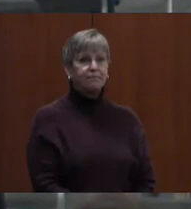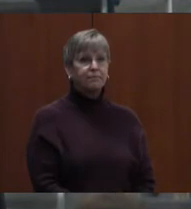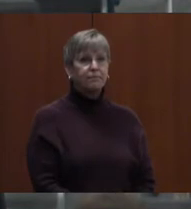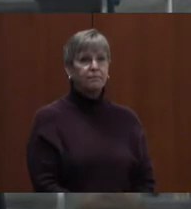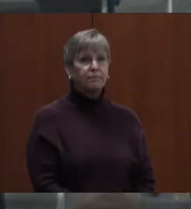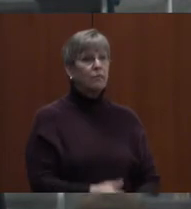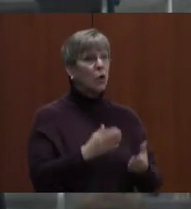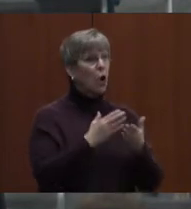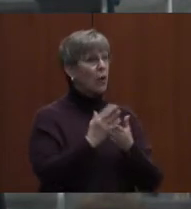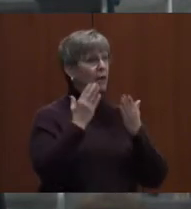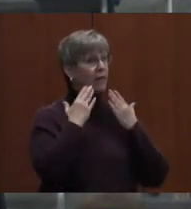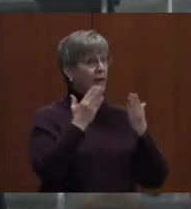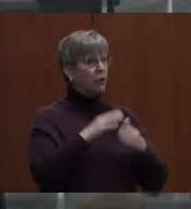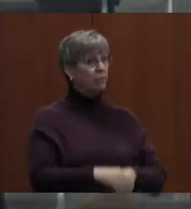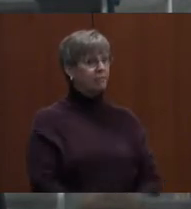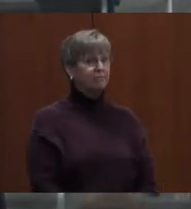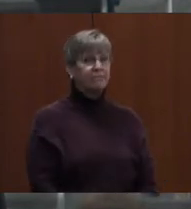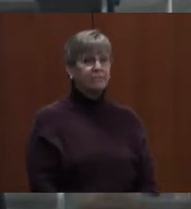All right. Thank you.